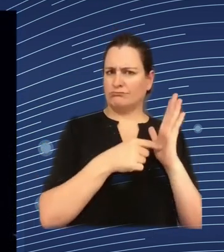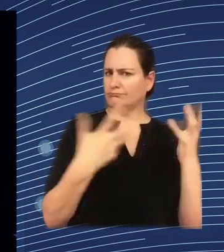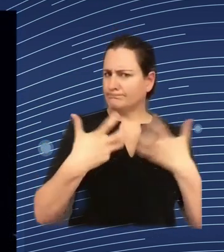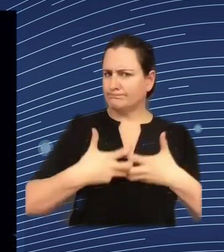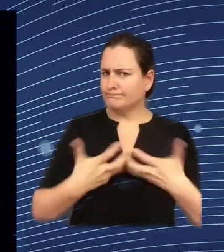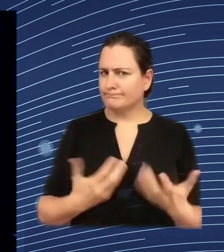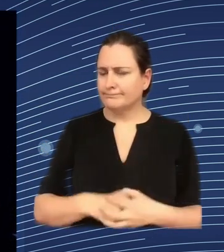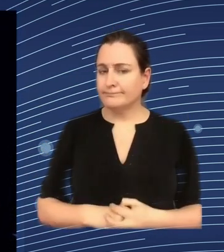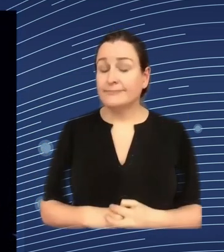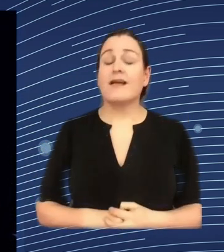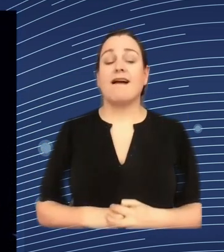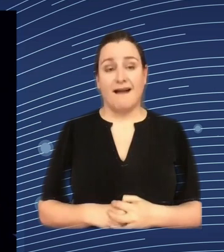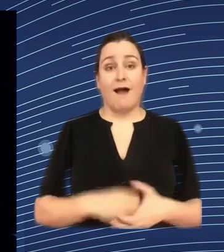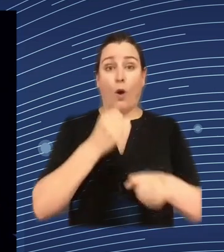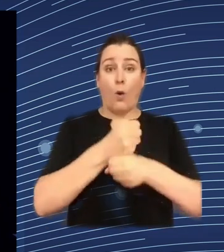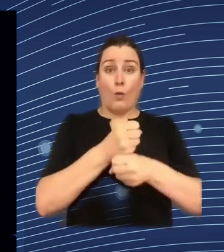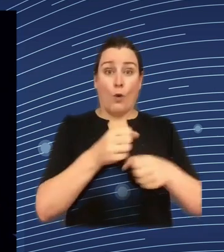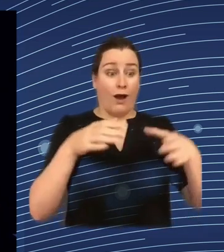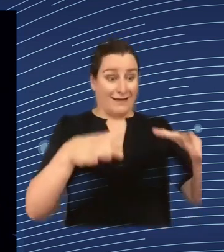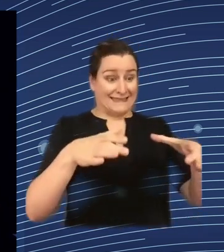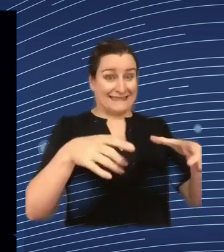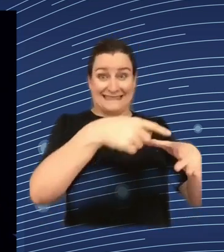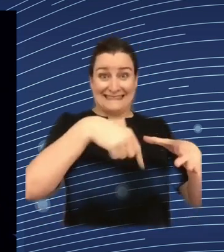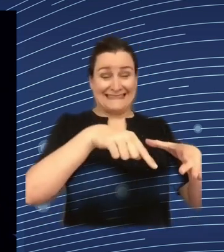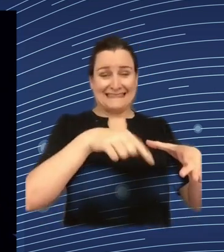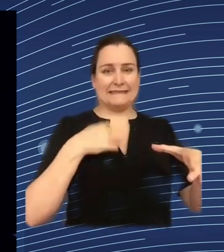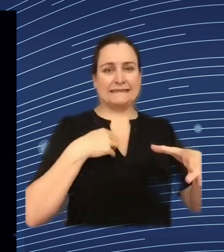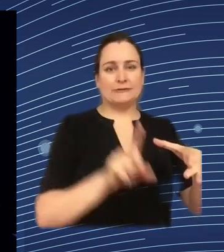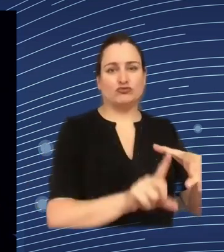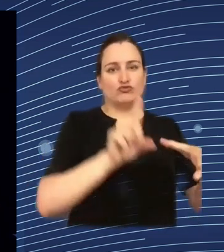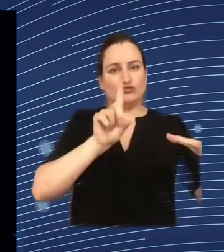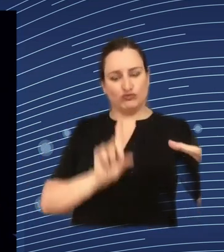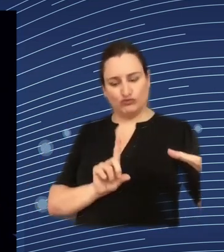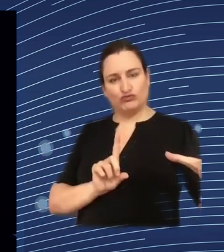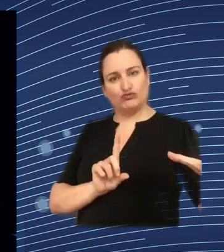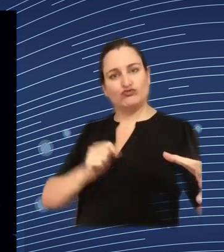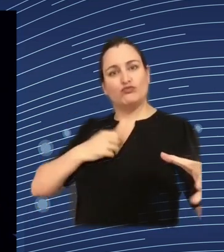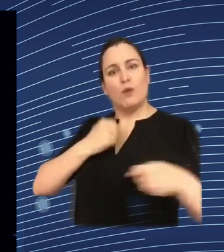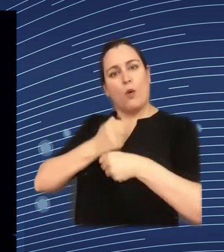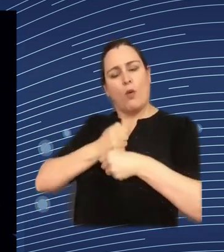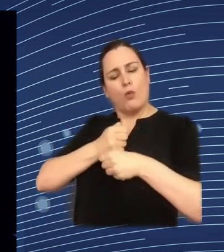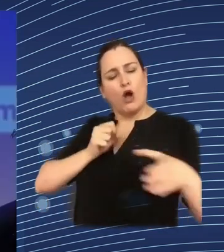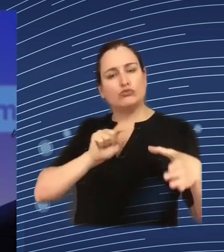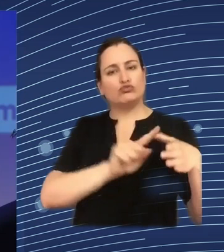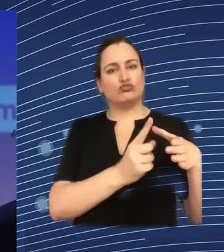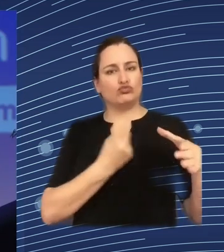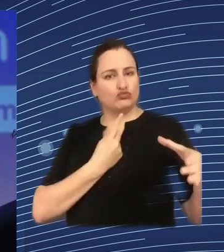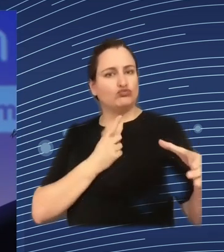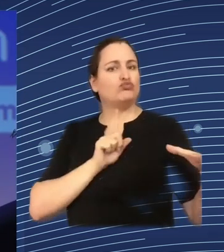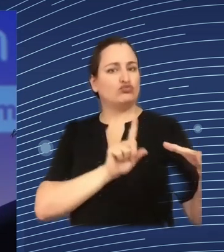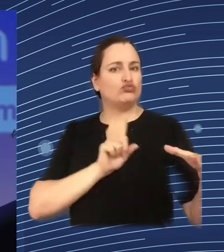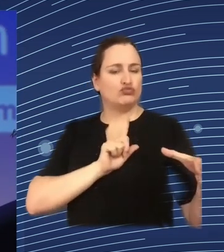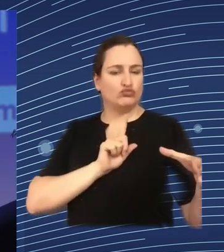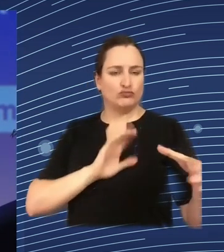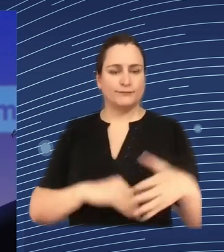work is that uh there's been not enough trust and today at least